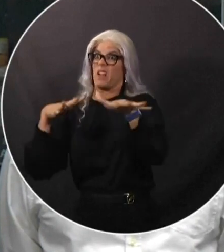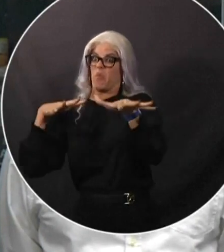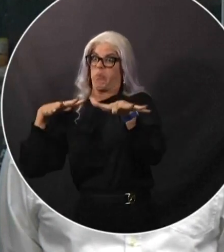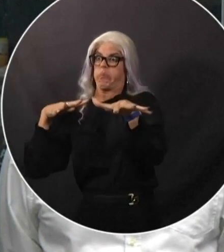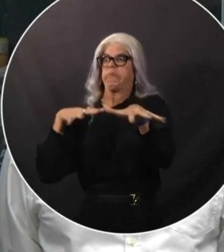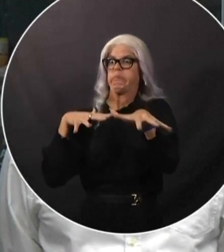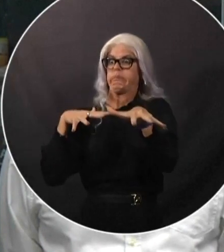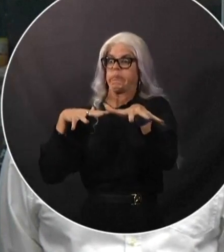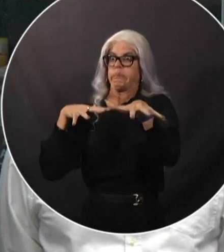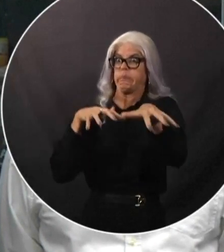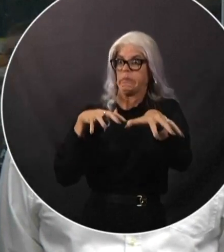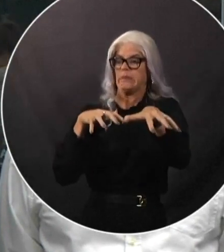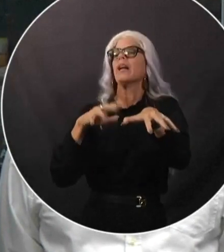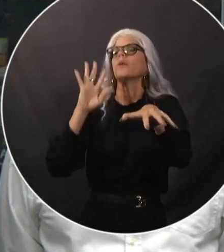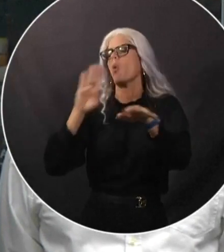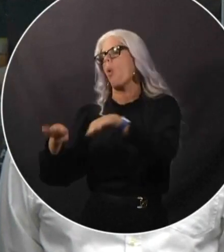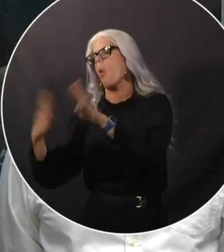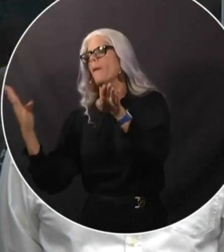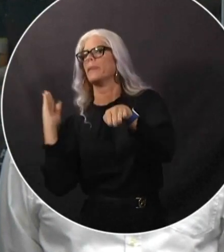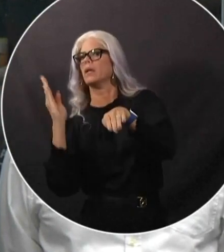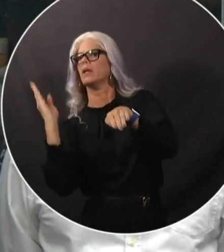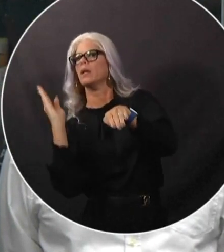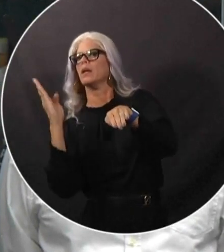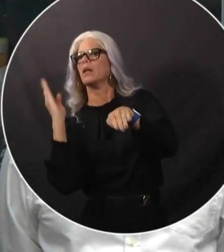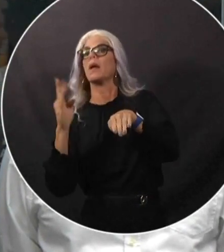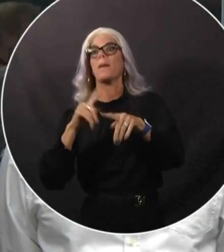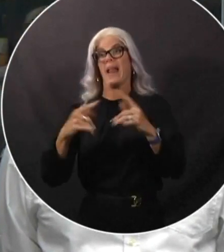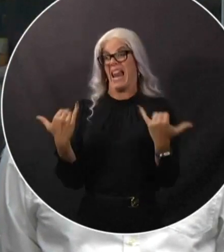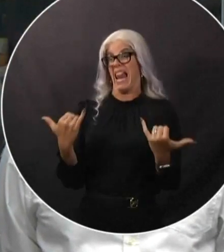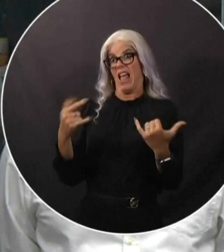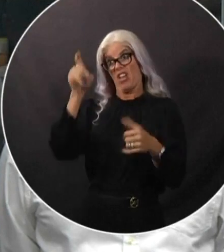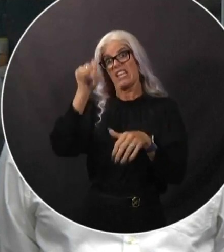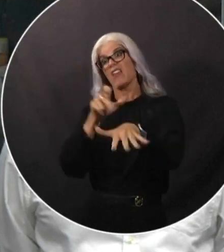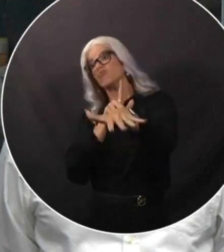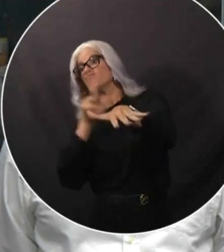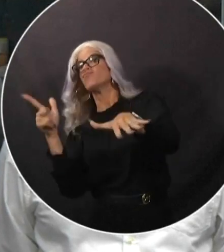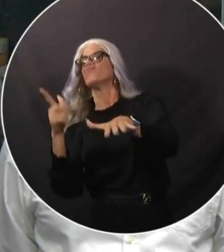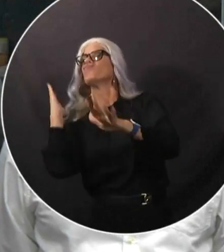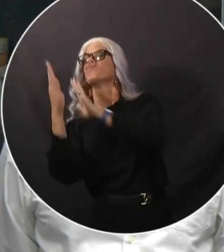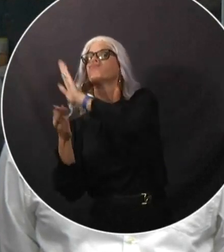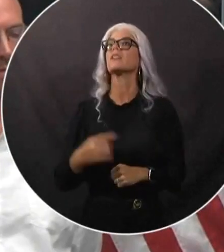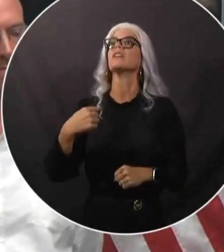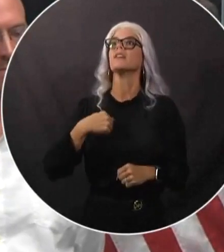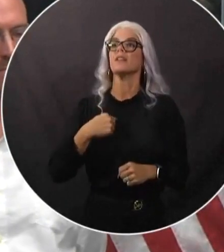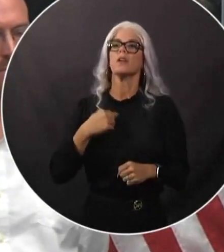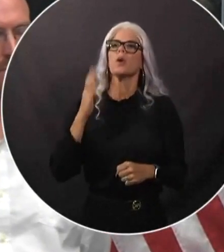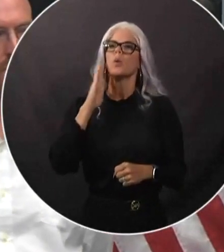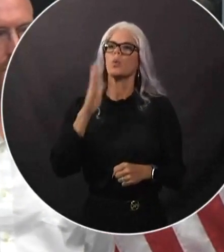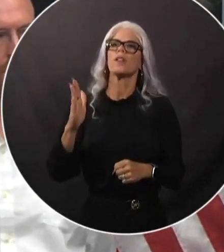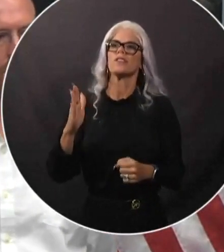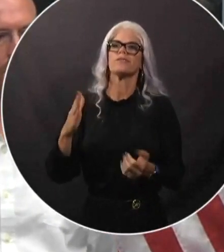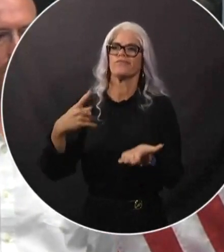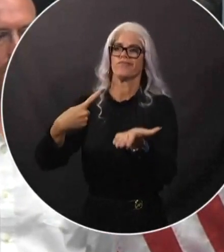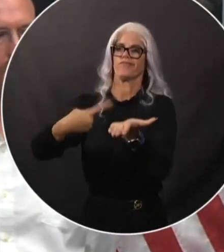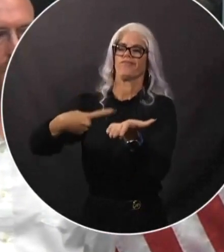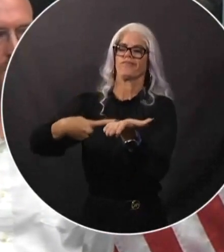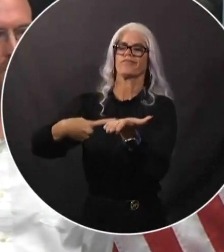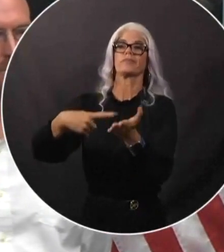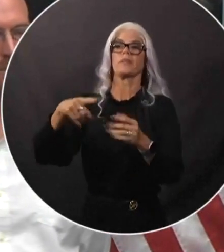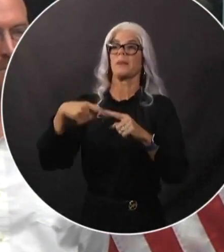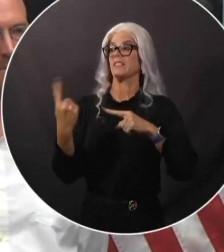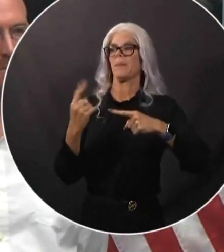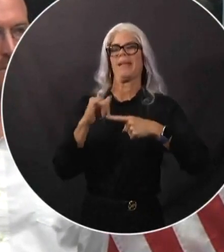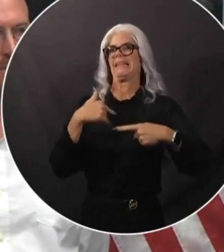use those. But don't use it until then because that obviously carries some risk. The National Hurricane